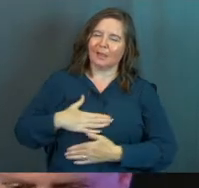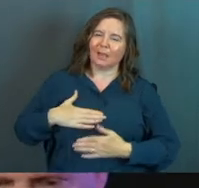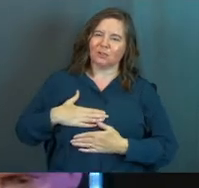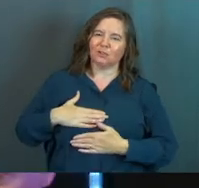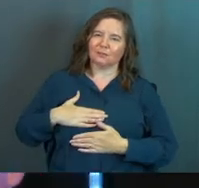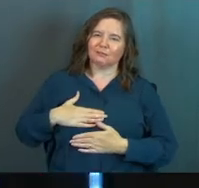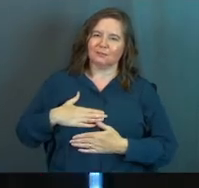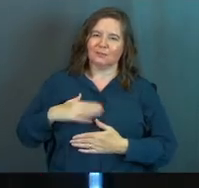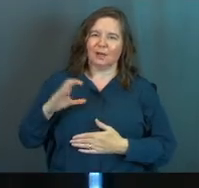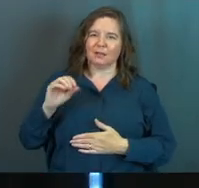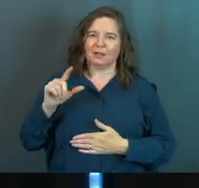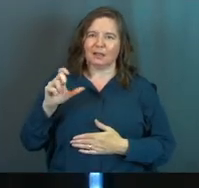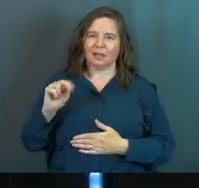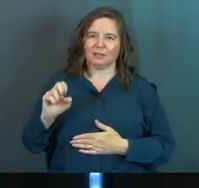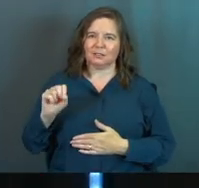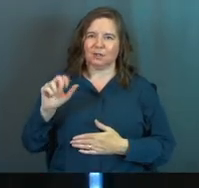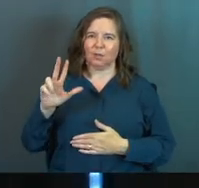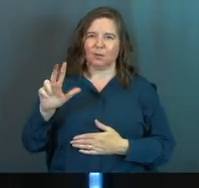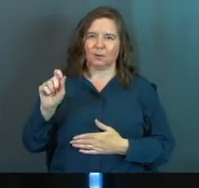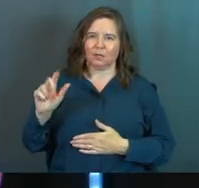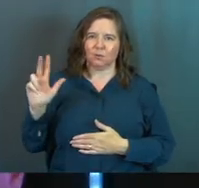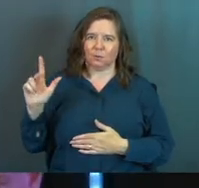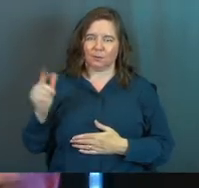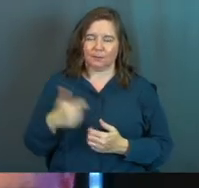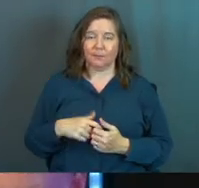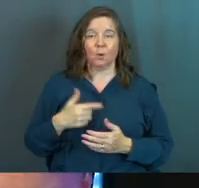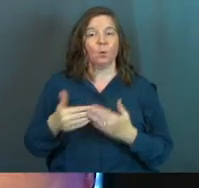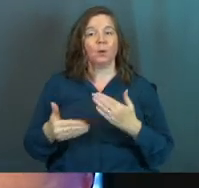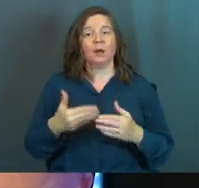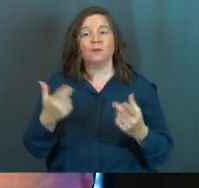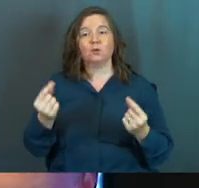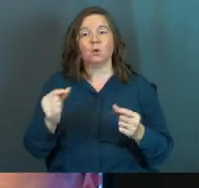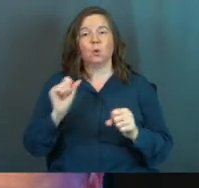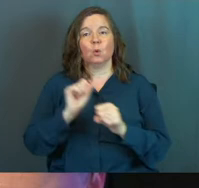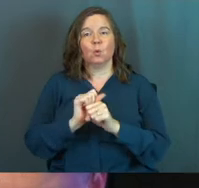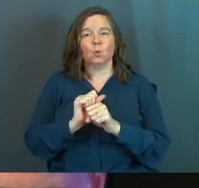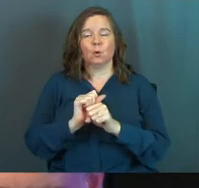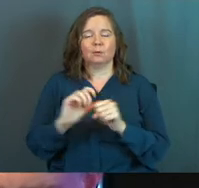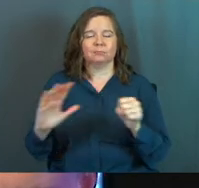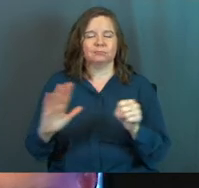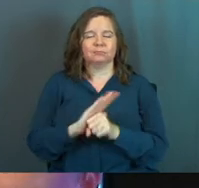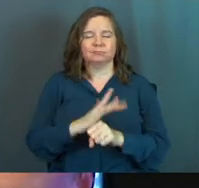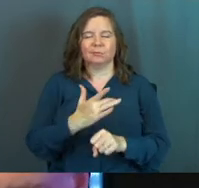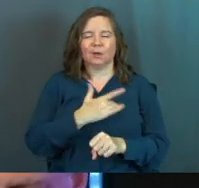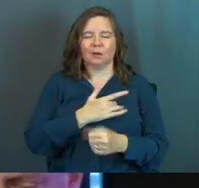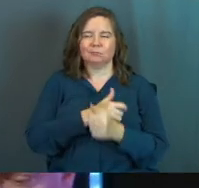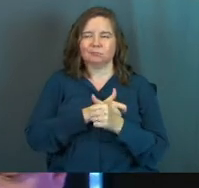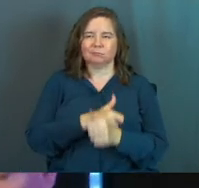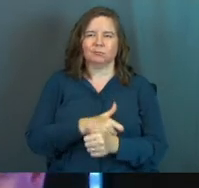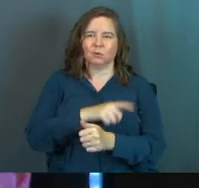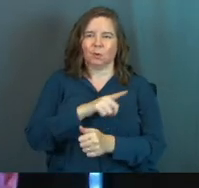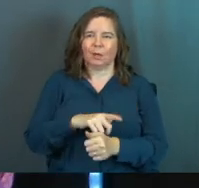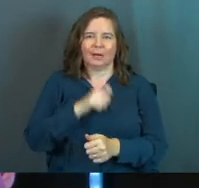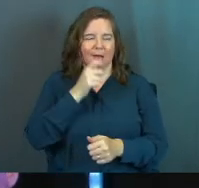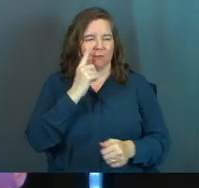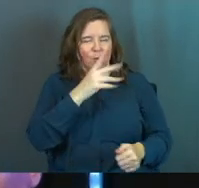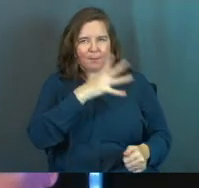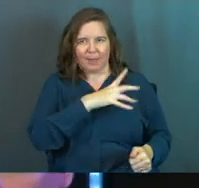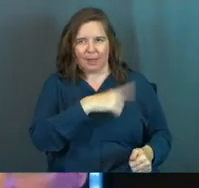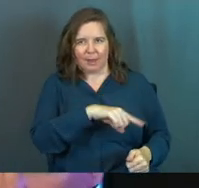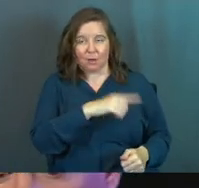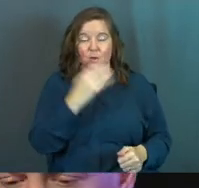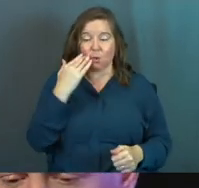Colossians 3, 23. This is so big. Whatever you do, work wholeheartedly as for the Lord and not for men,